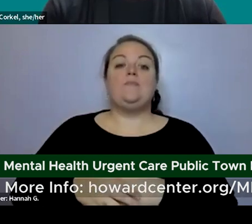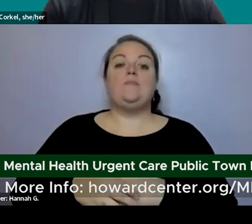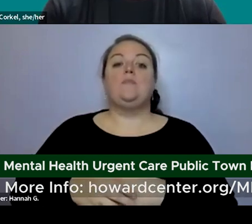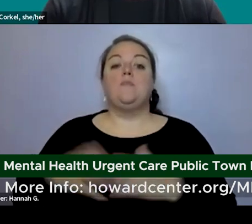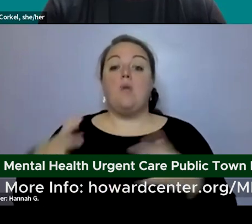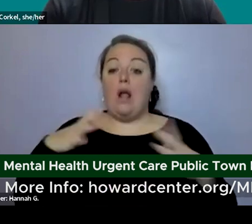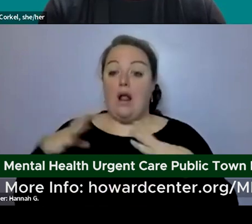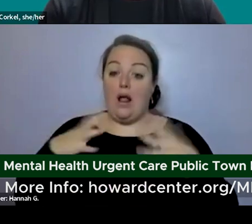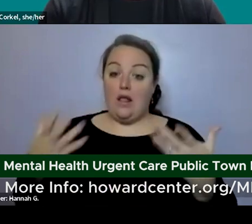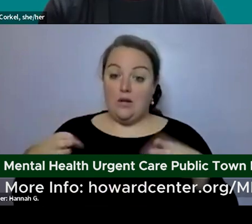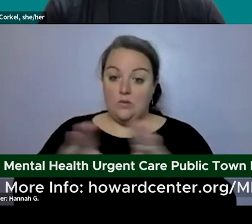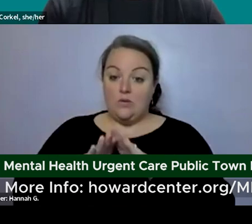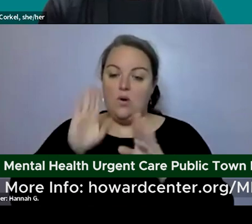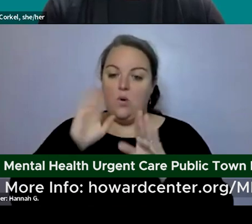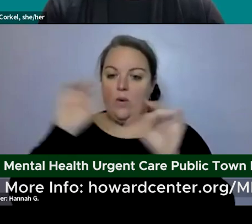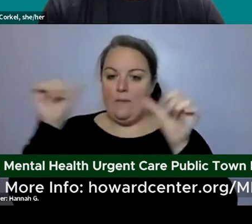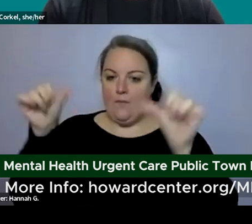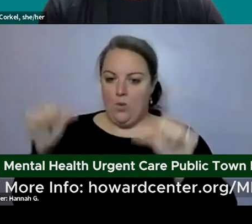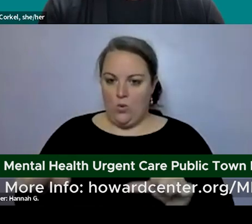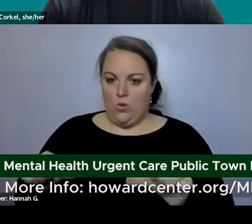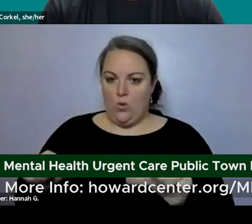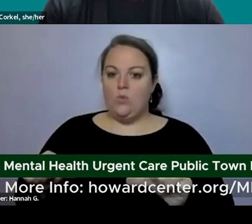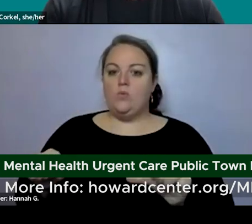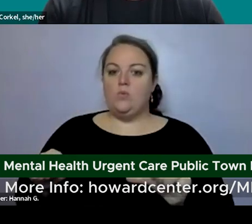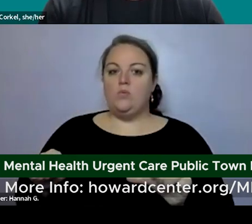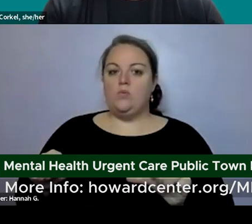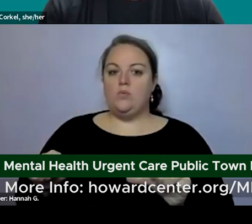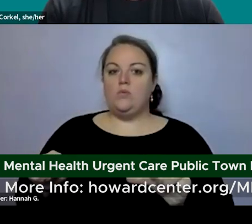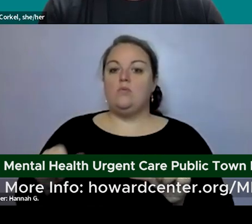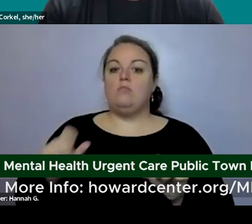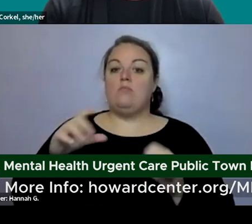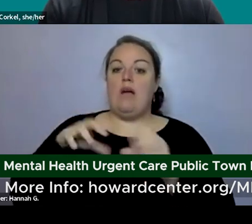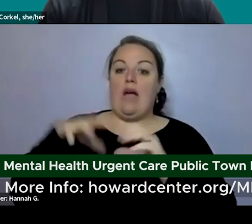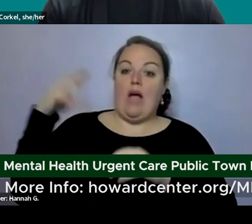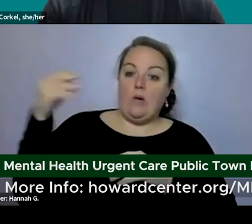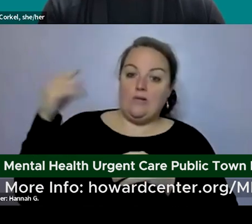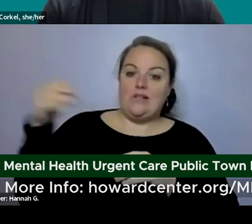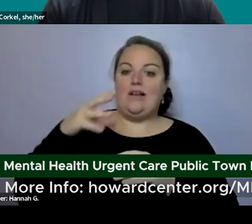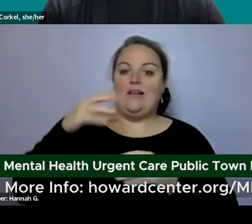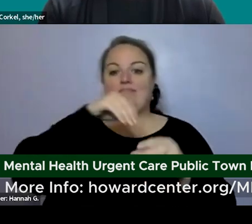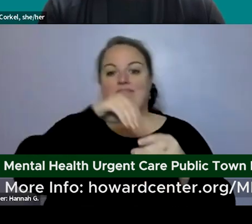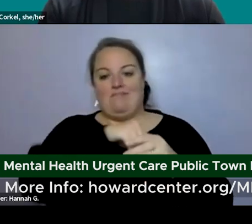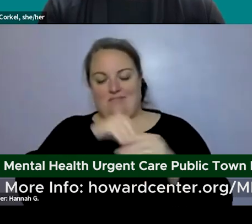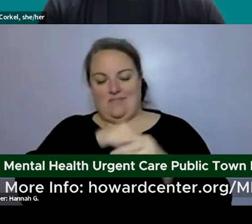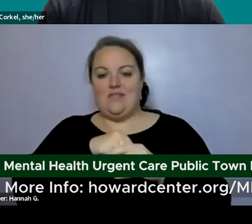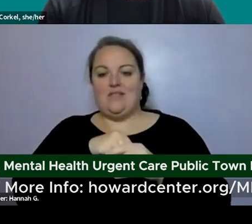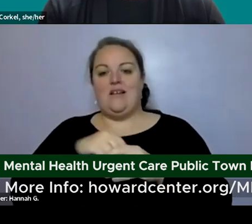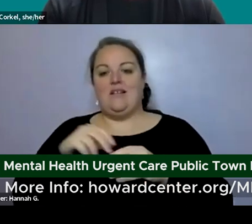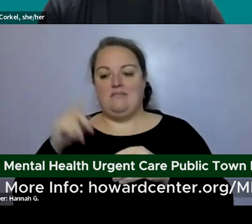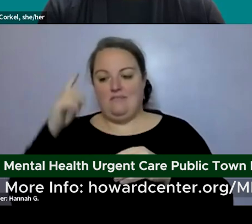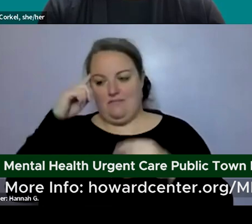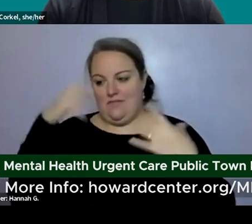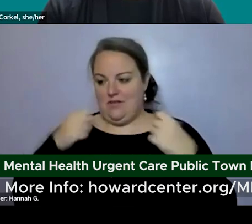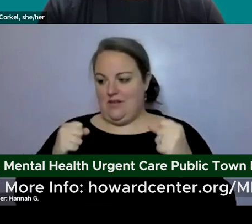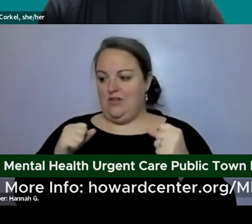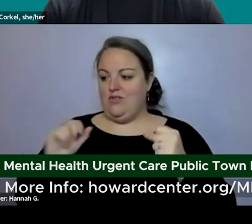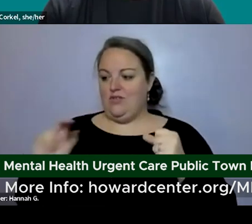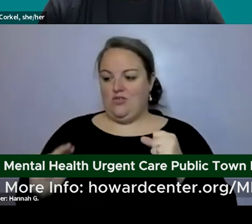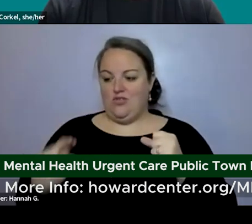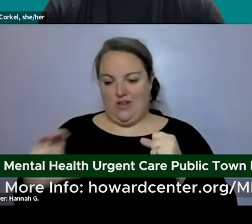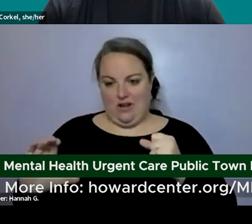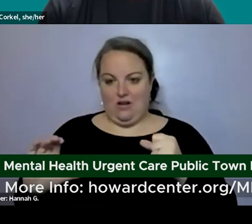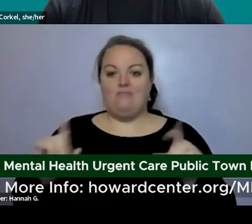closures will be posted outside of and in mental health urgent care um as well as on howard center's website